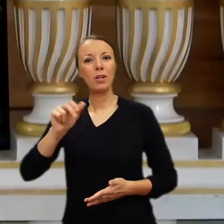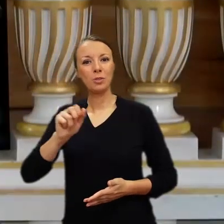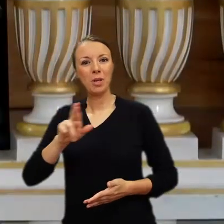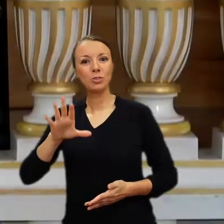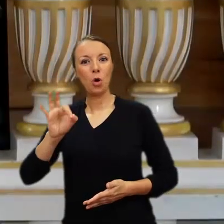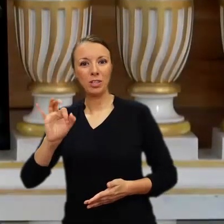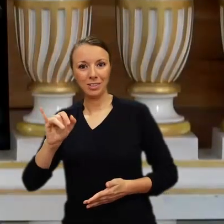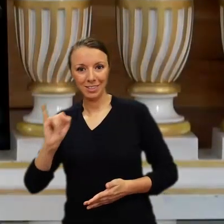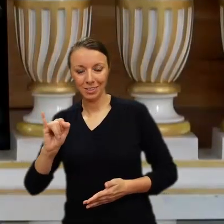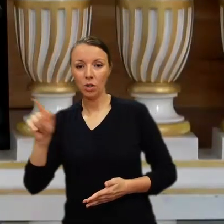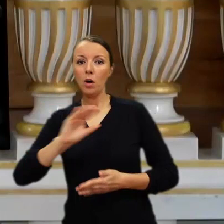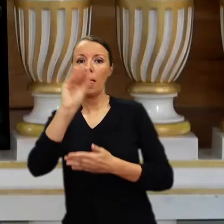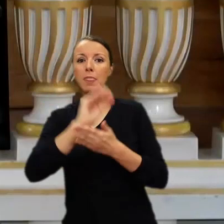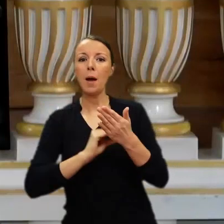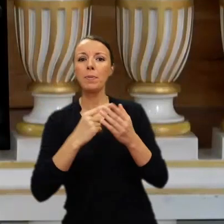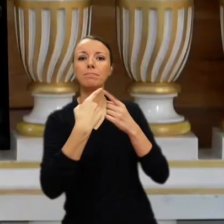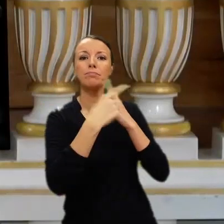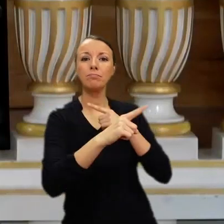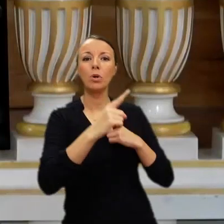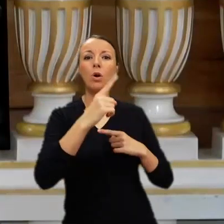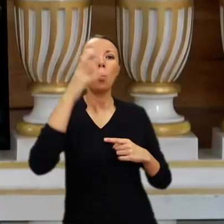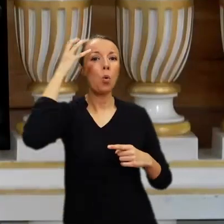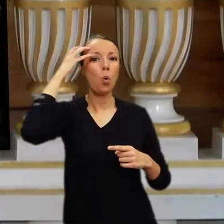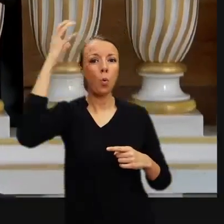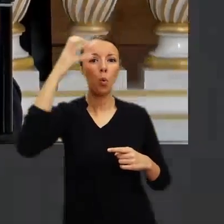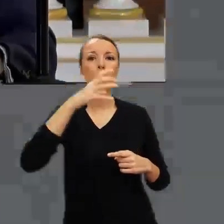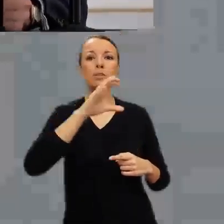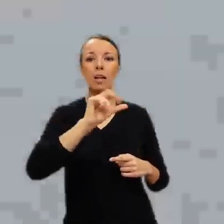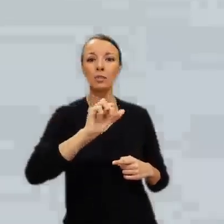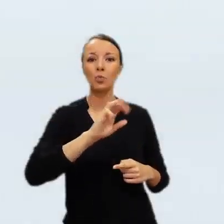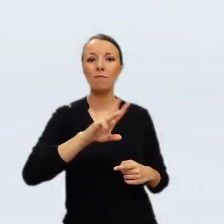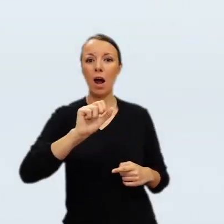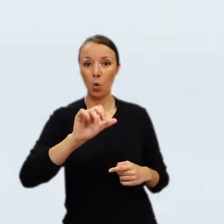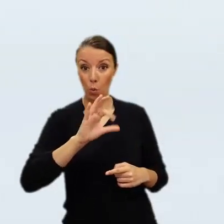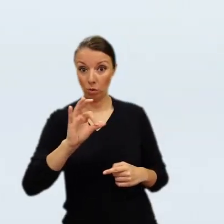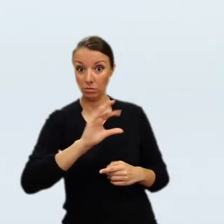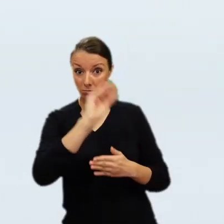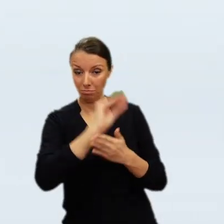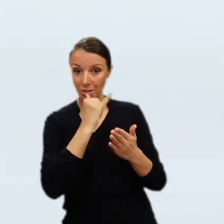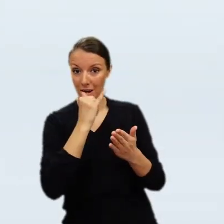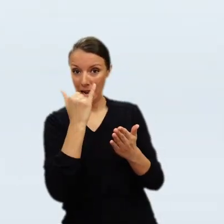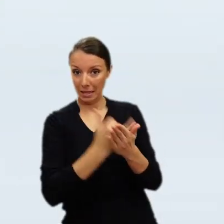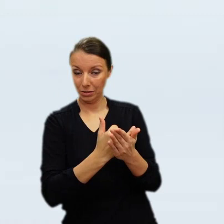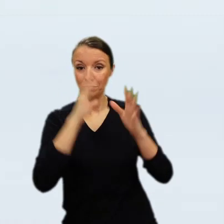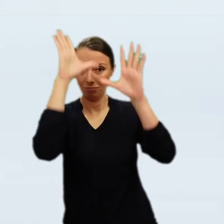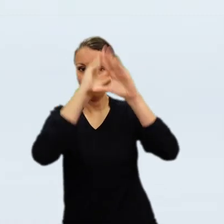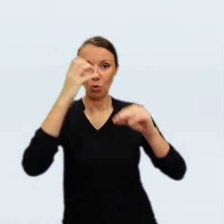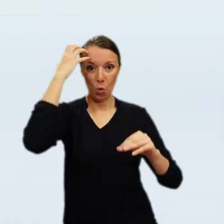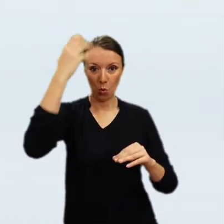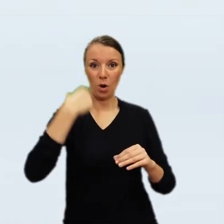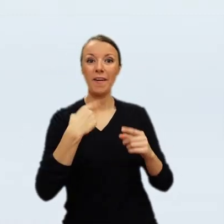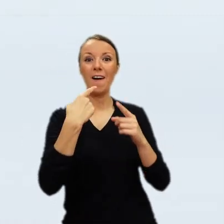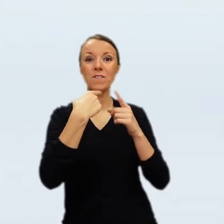-Oginski, wrote to King Stanisław August. Sire, I'm sending Your Majesty a Cossack, whom